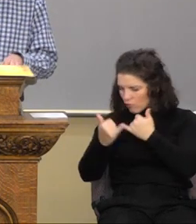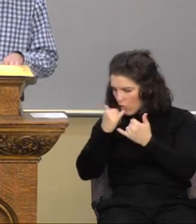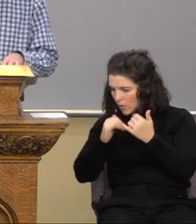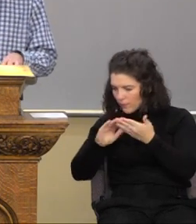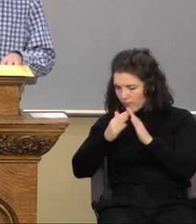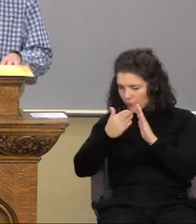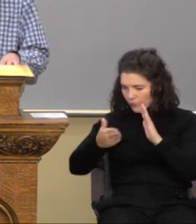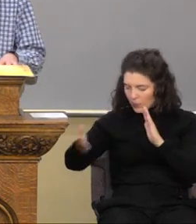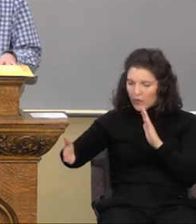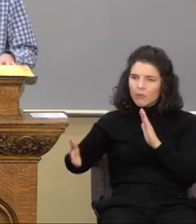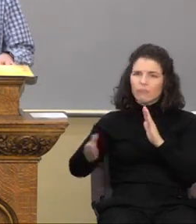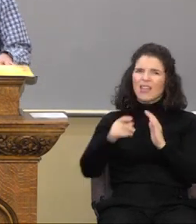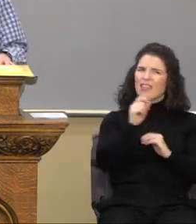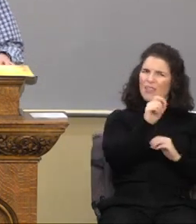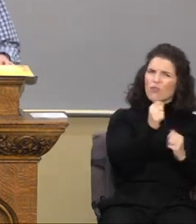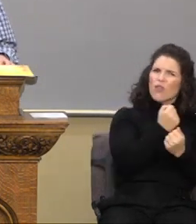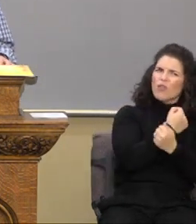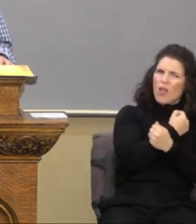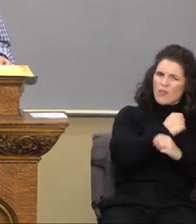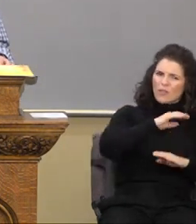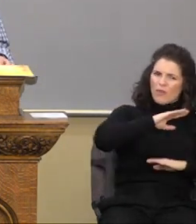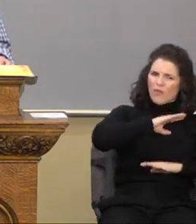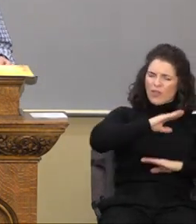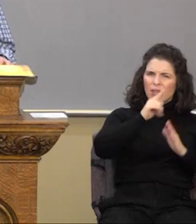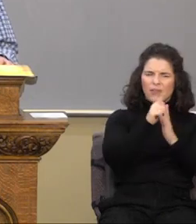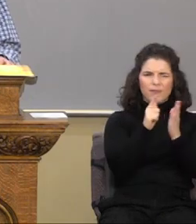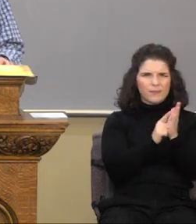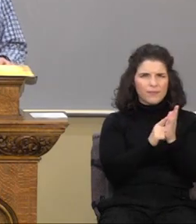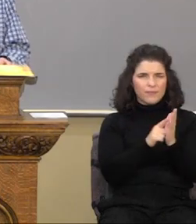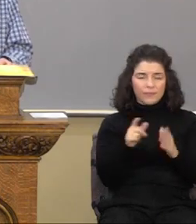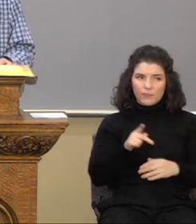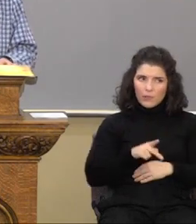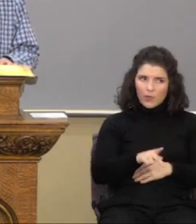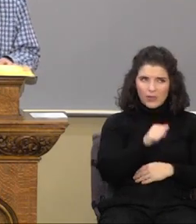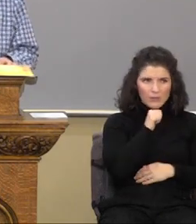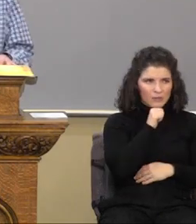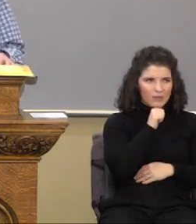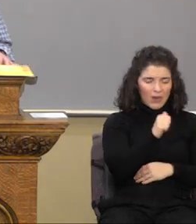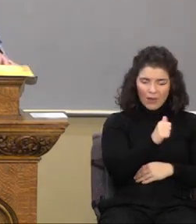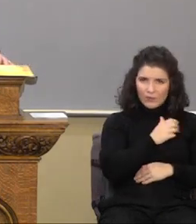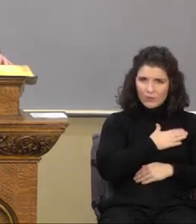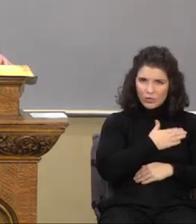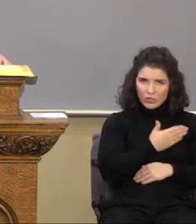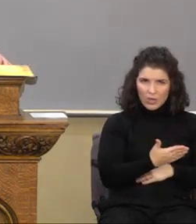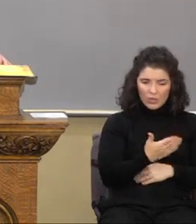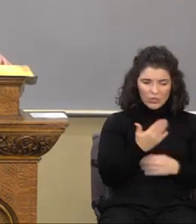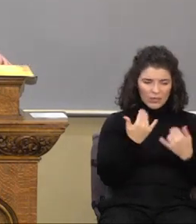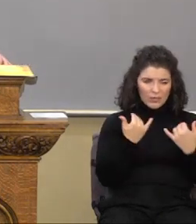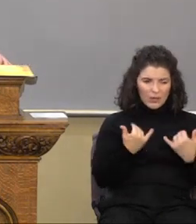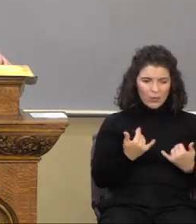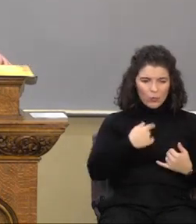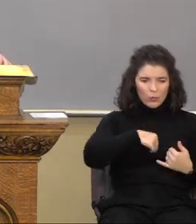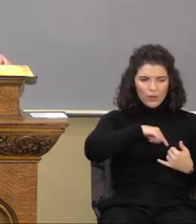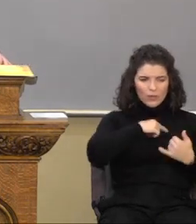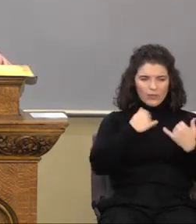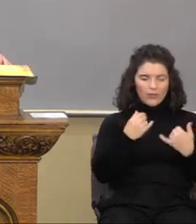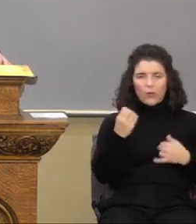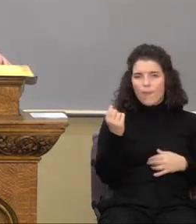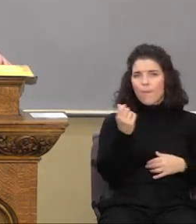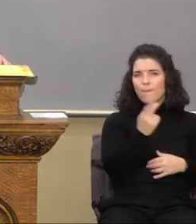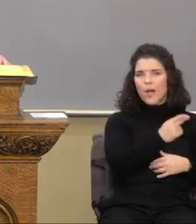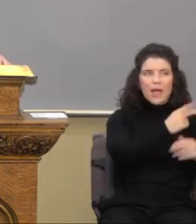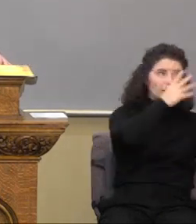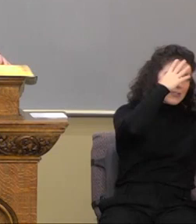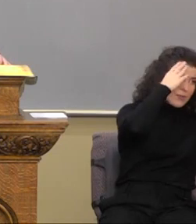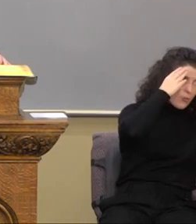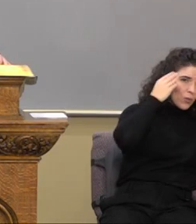Therefore, love is the fulfilling of the law. Paul is not suggesting that we today revert back to the Mosaic